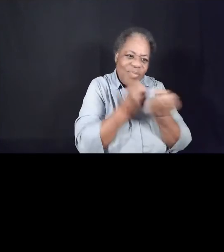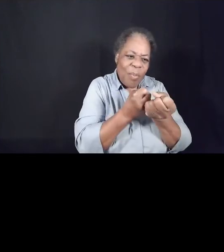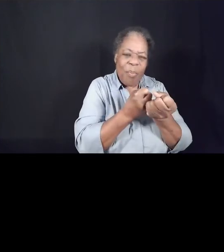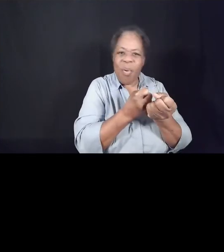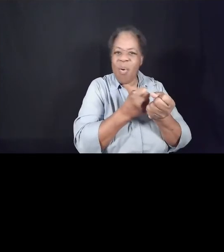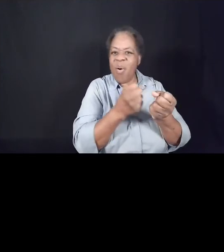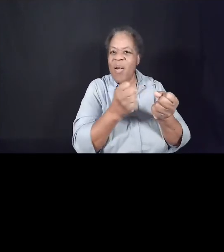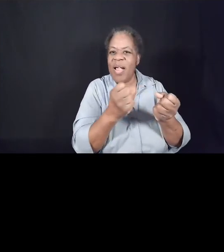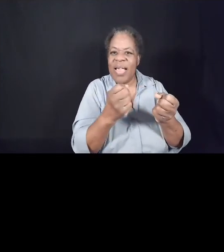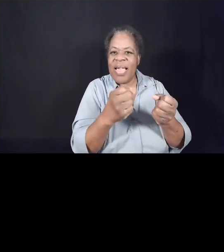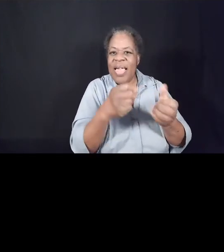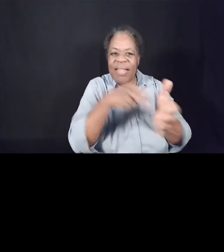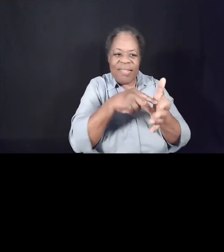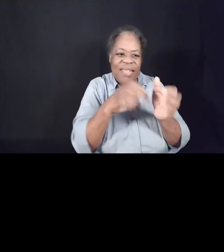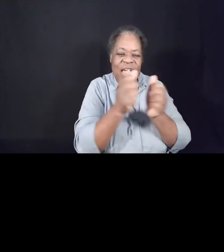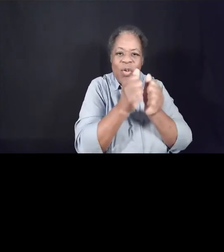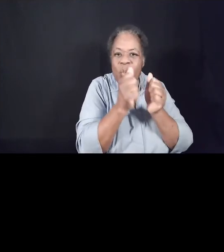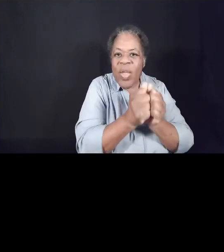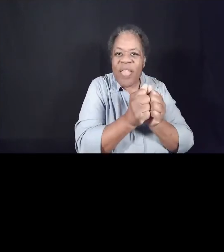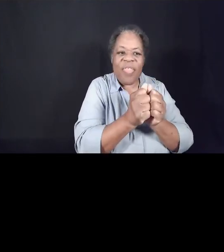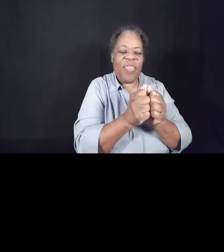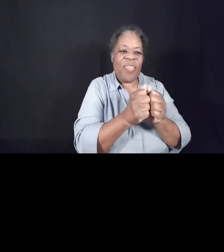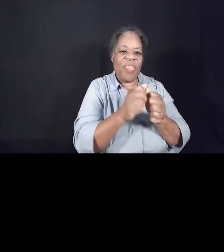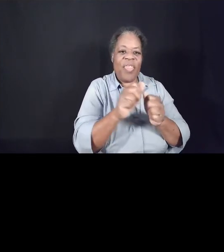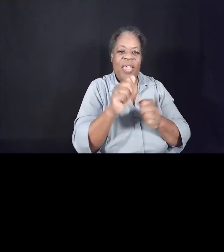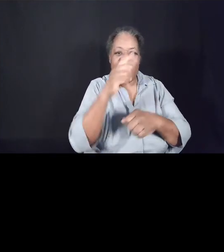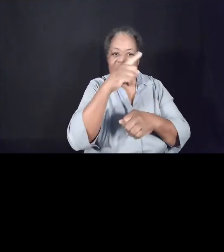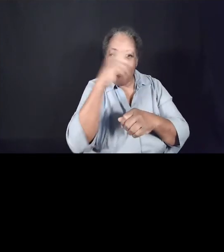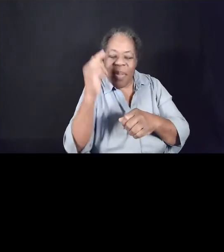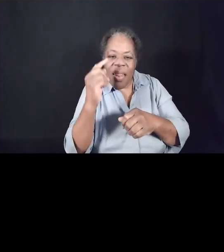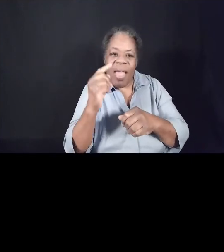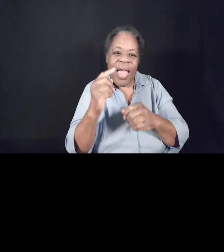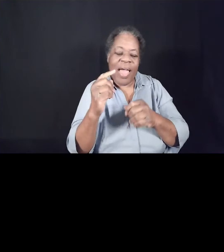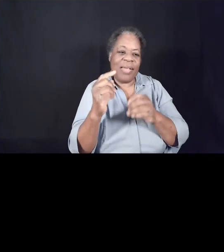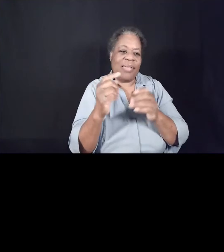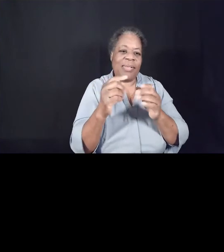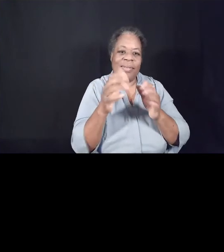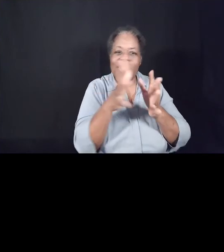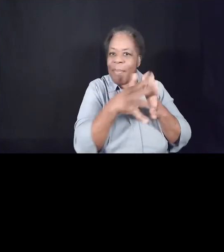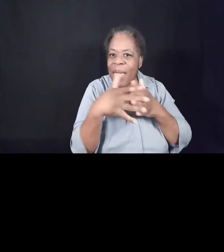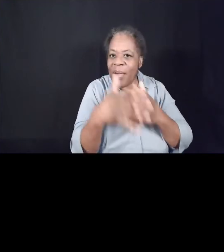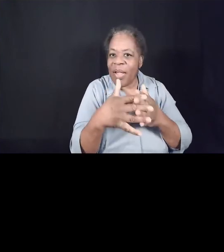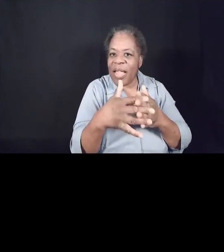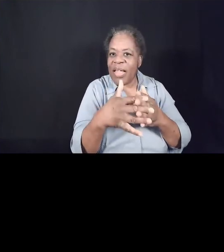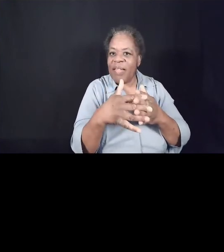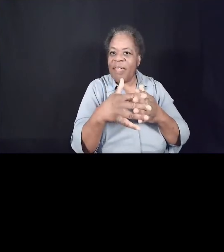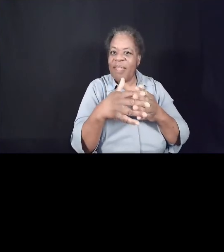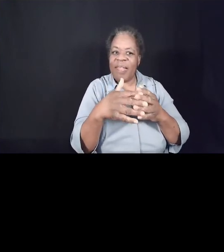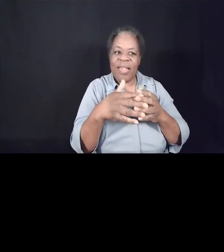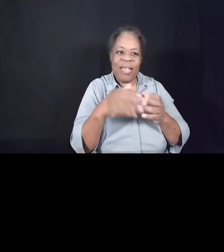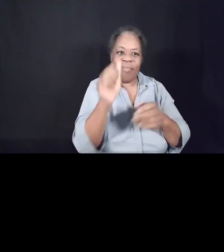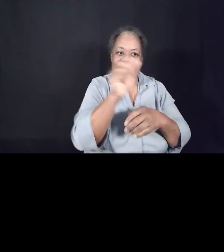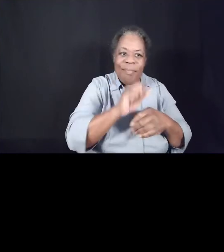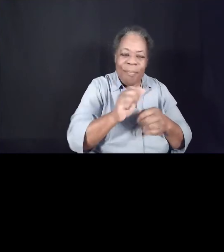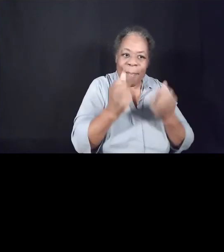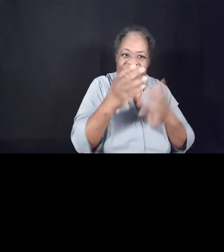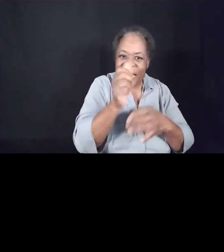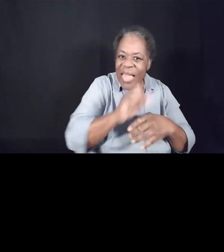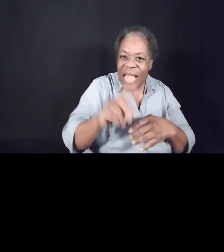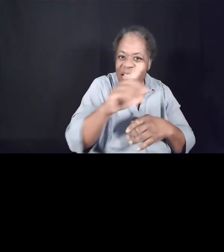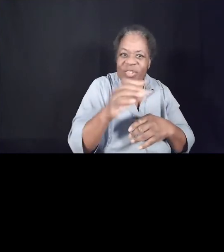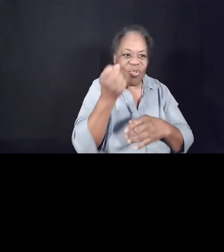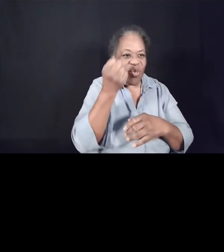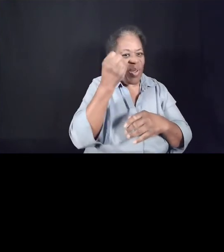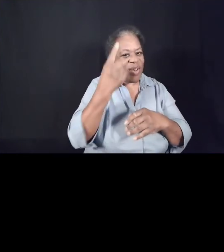Asian Americans often don't realize the history that we stand on the shoulders of our Black brothers and sisters that we